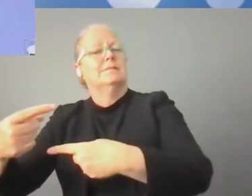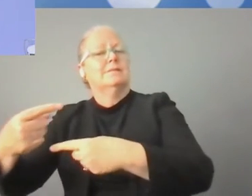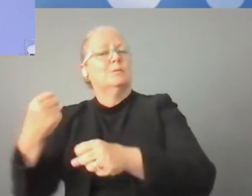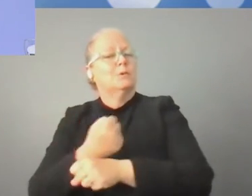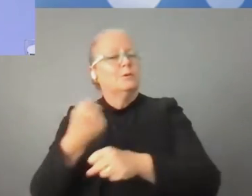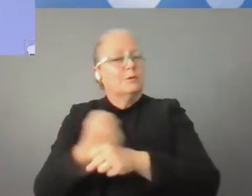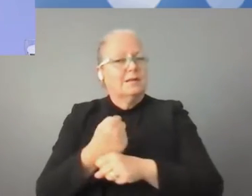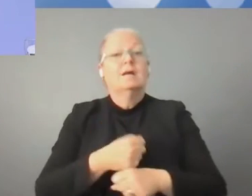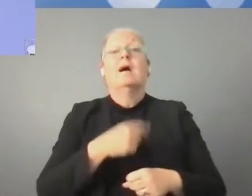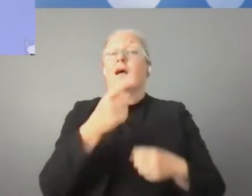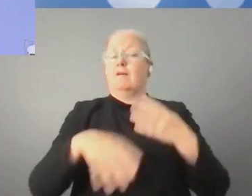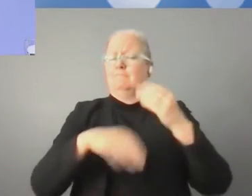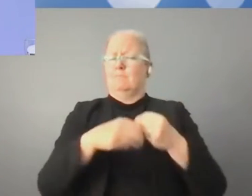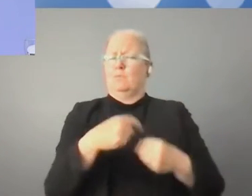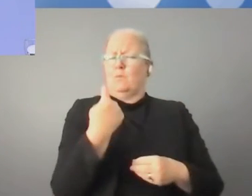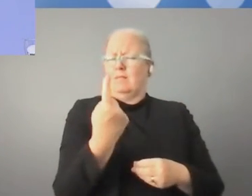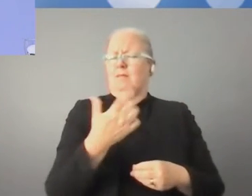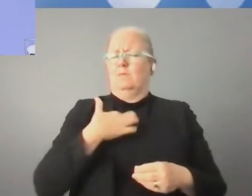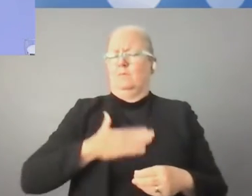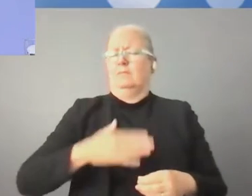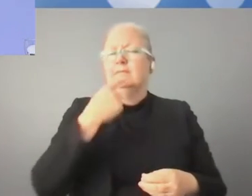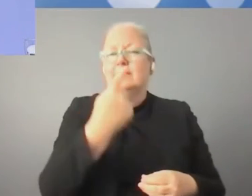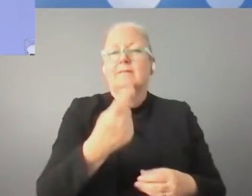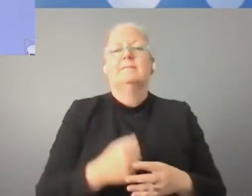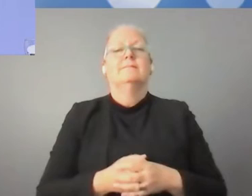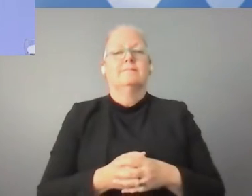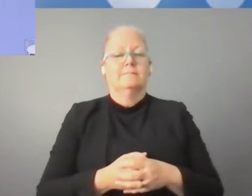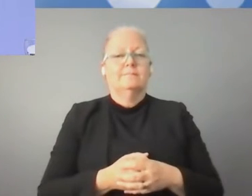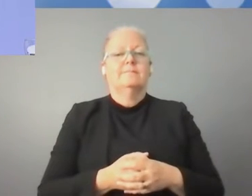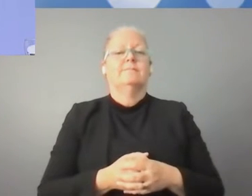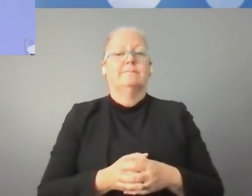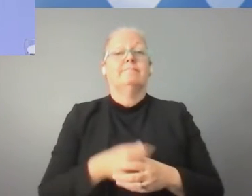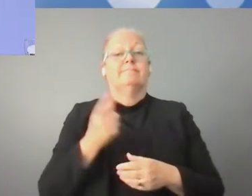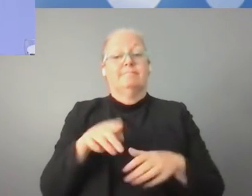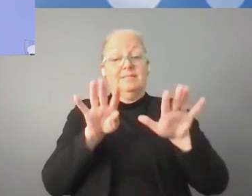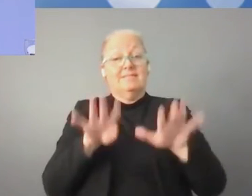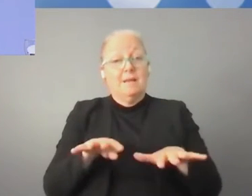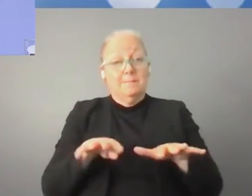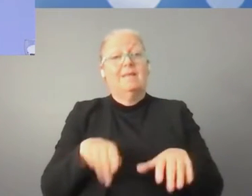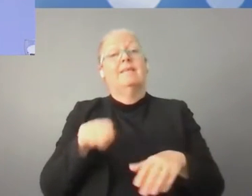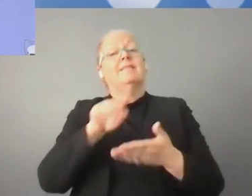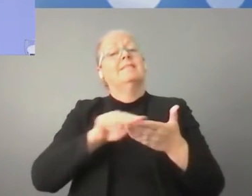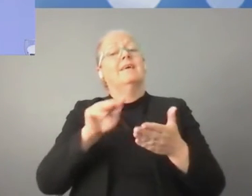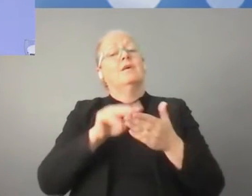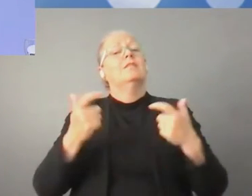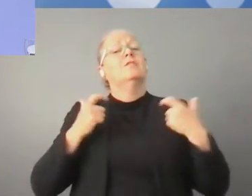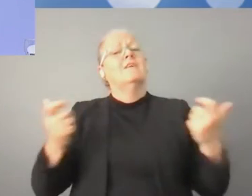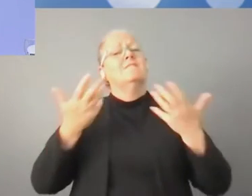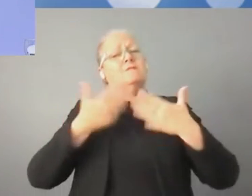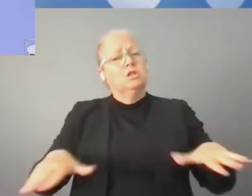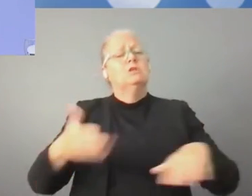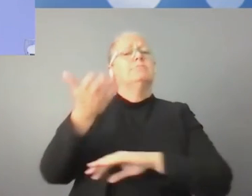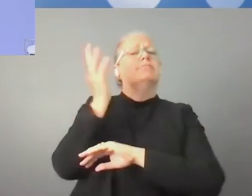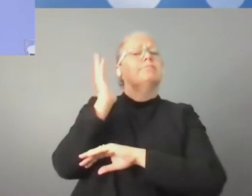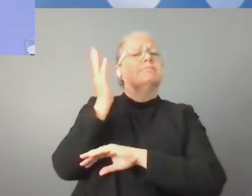more thing, which is that in September, the Secretary General presented his vision in a report